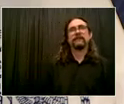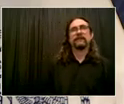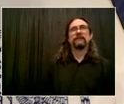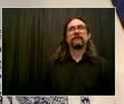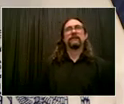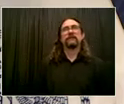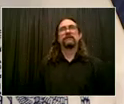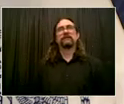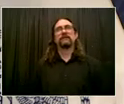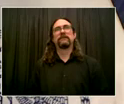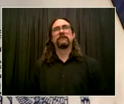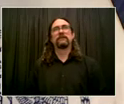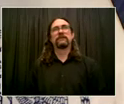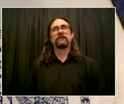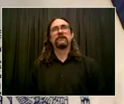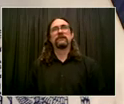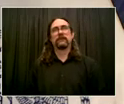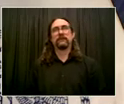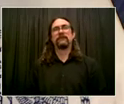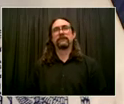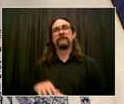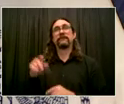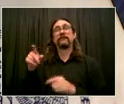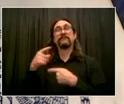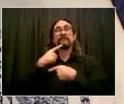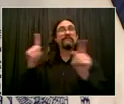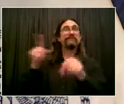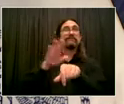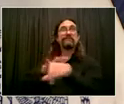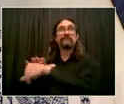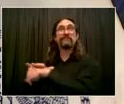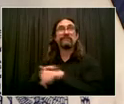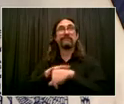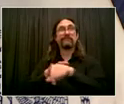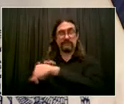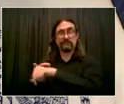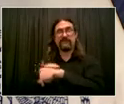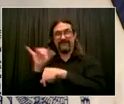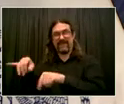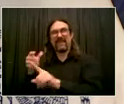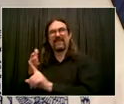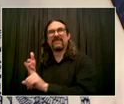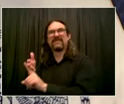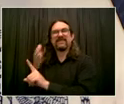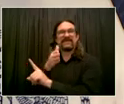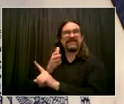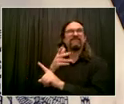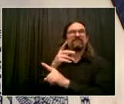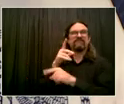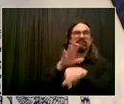chance that a travel ban will be activated. And once it's activated, people will have to leave the streets, get out of subways, etc. immediately.